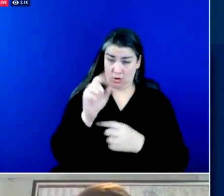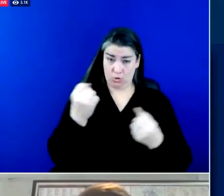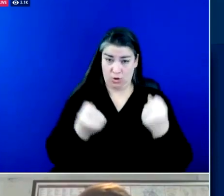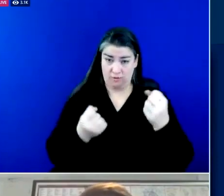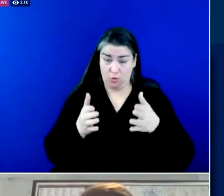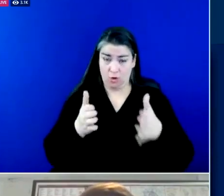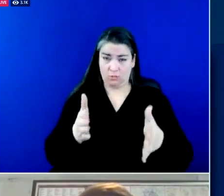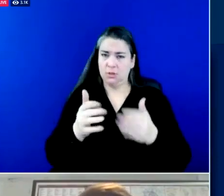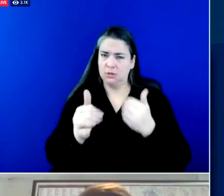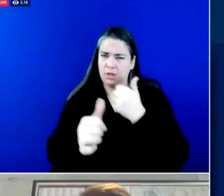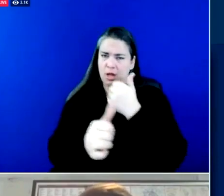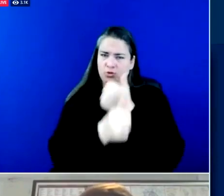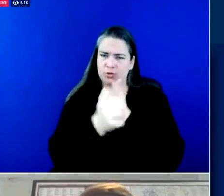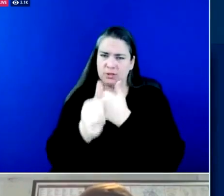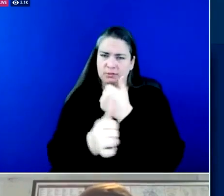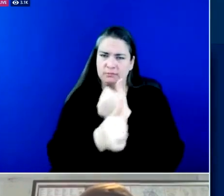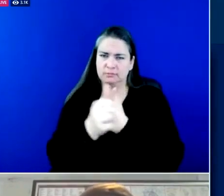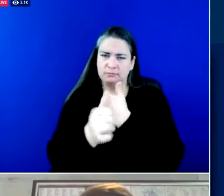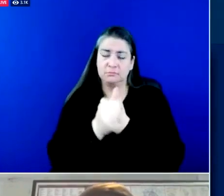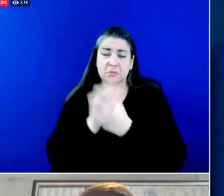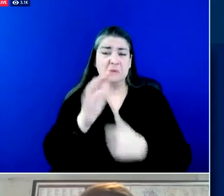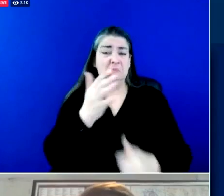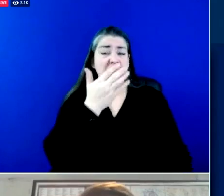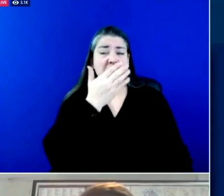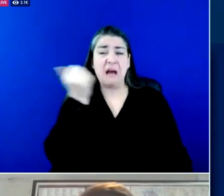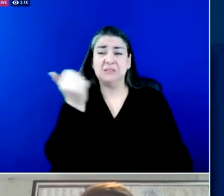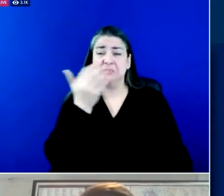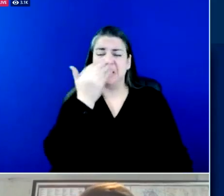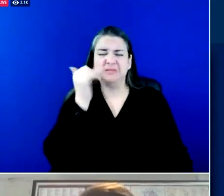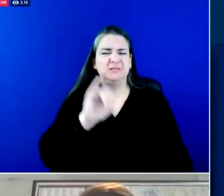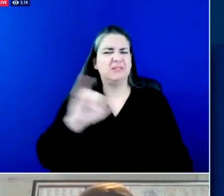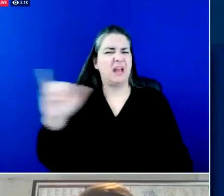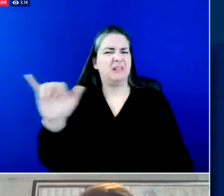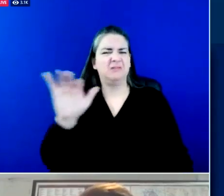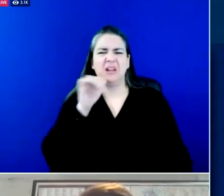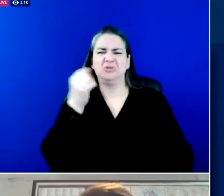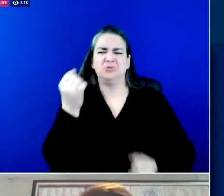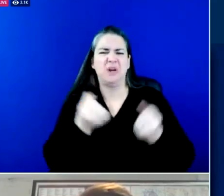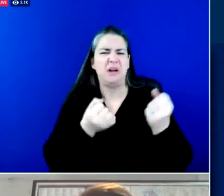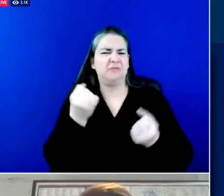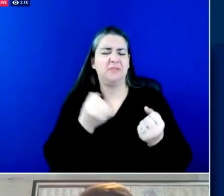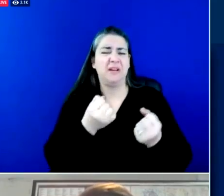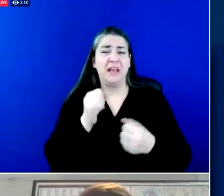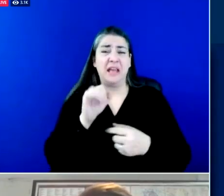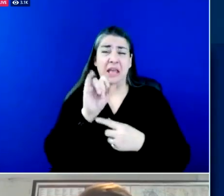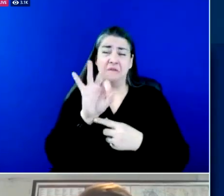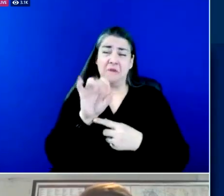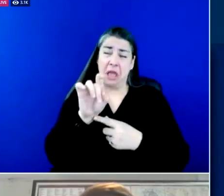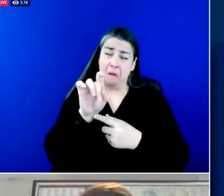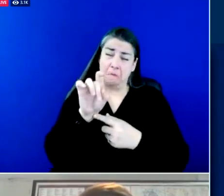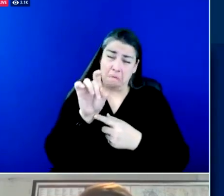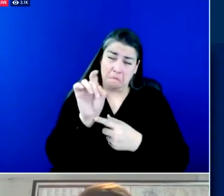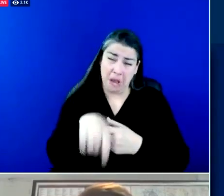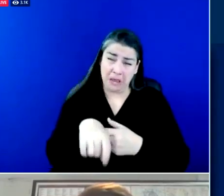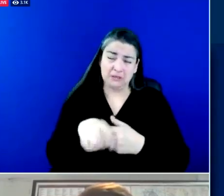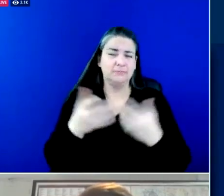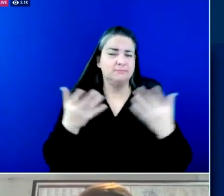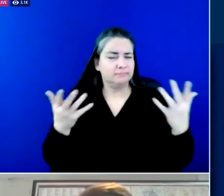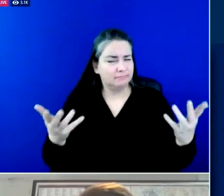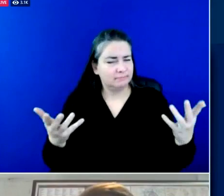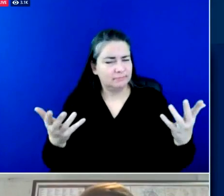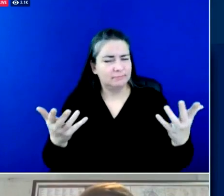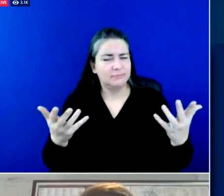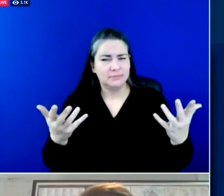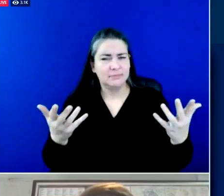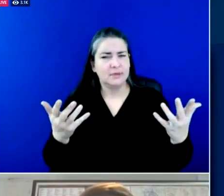as a citizen is to stay off the roadways unless travel is a necessity all through the night and continuing this